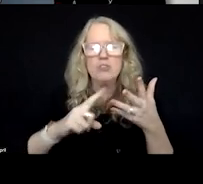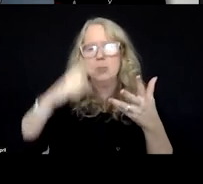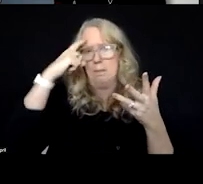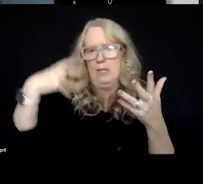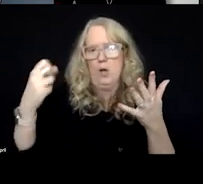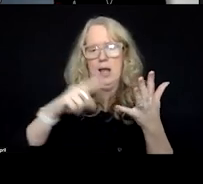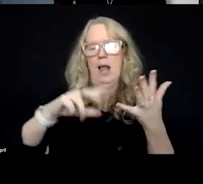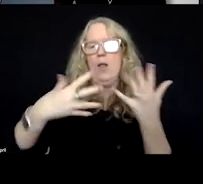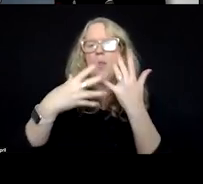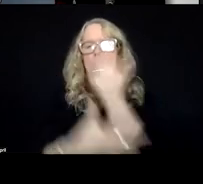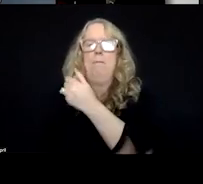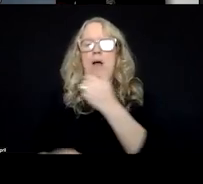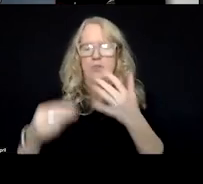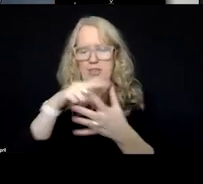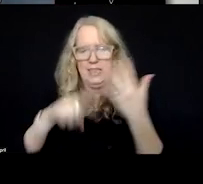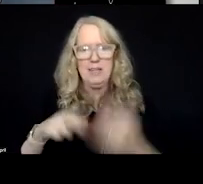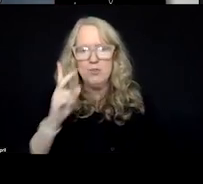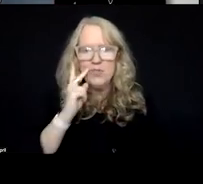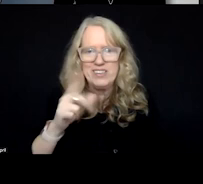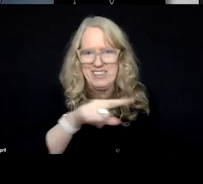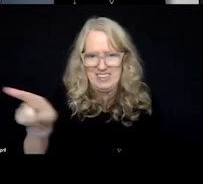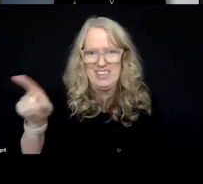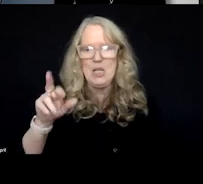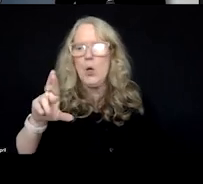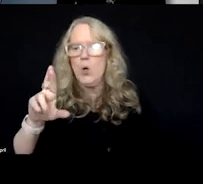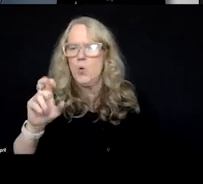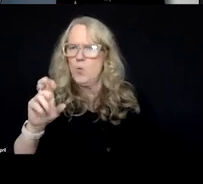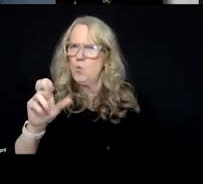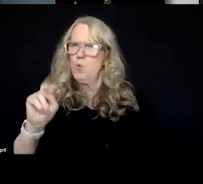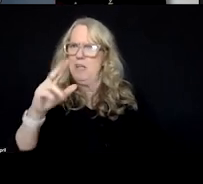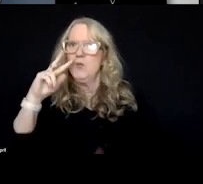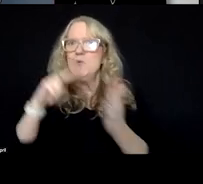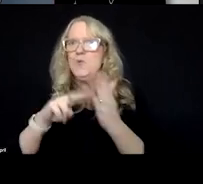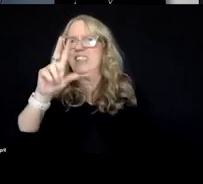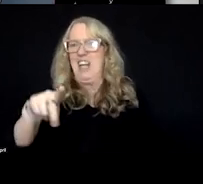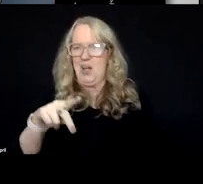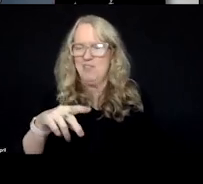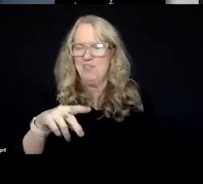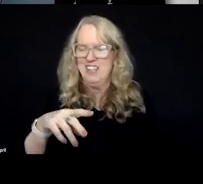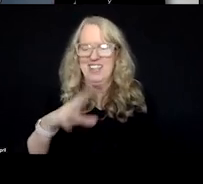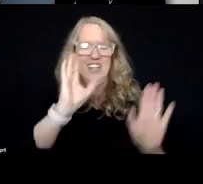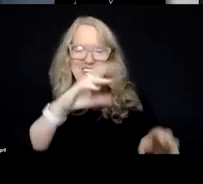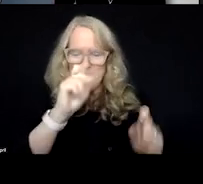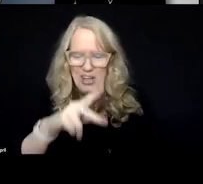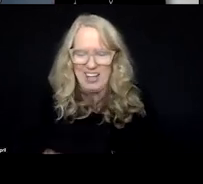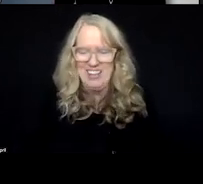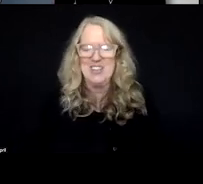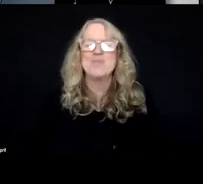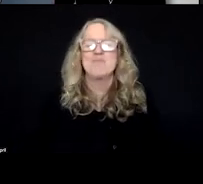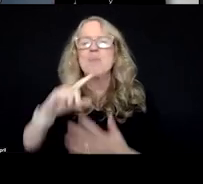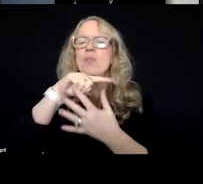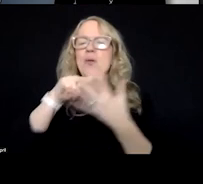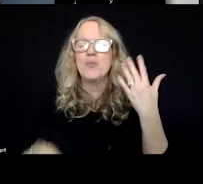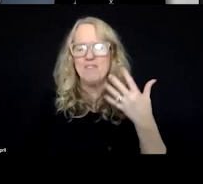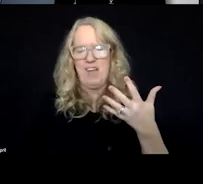For those who were early, may have seen them. Ruben got it right. Ruben, think you looked it up, but that's okay. But these are the